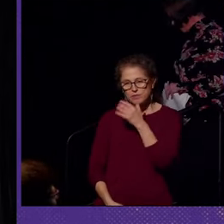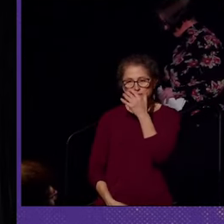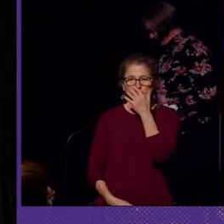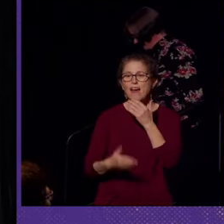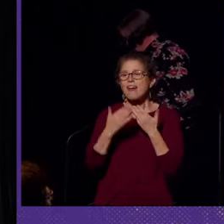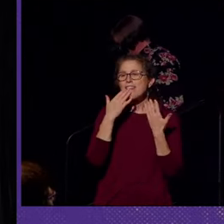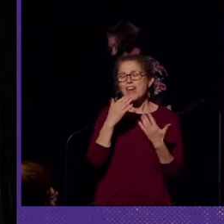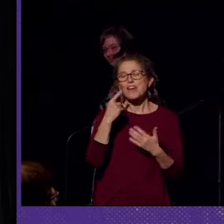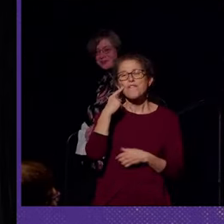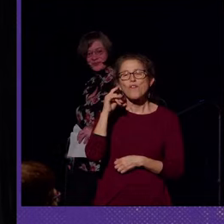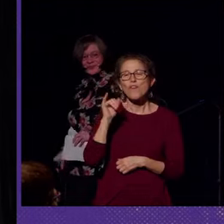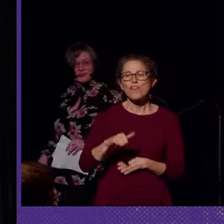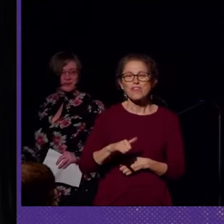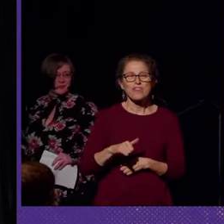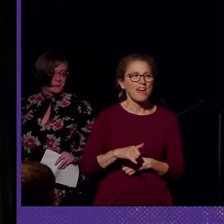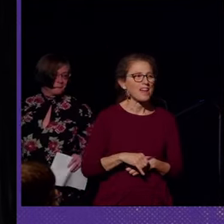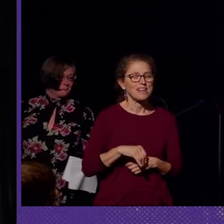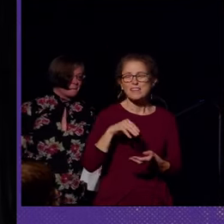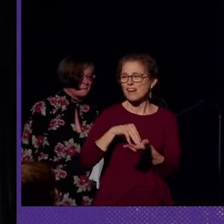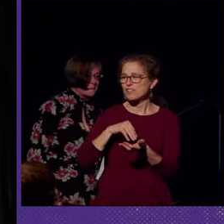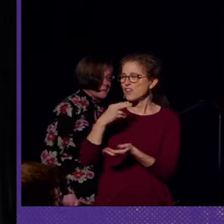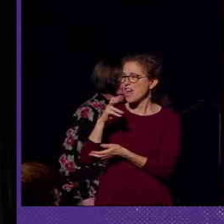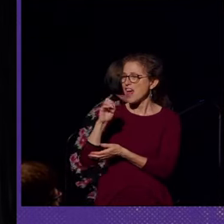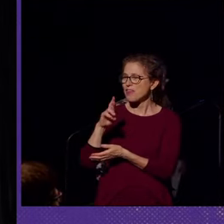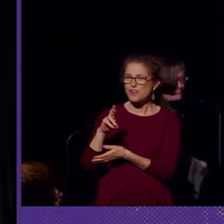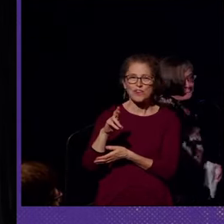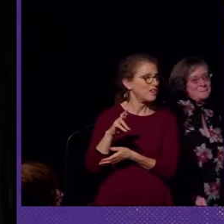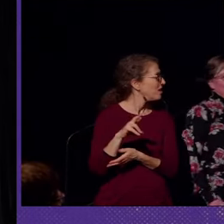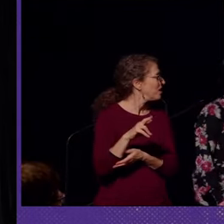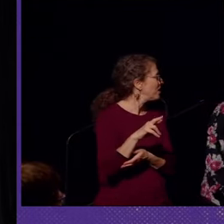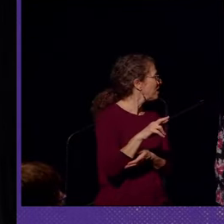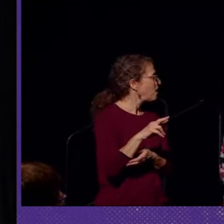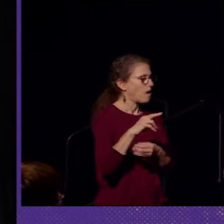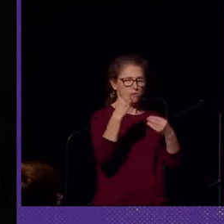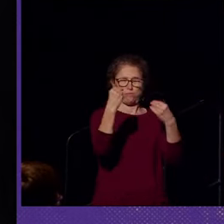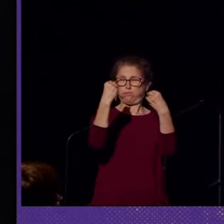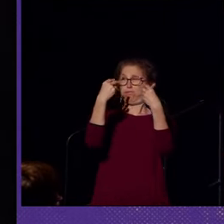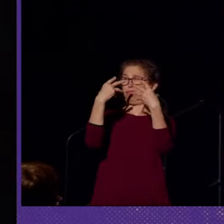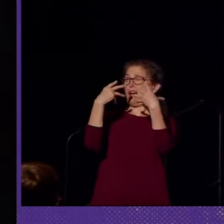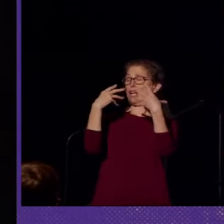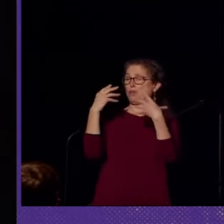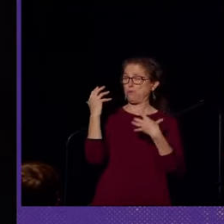Thank you for that introduction, Heather. Oh, those lights are bright, sorry.